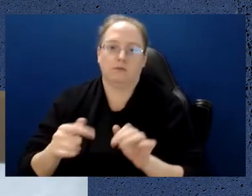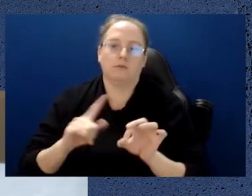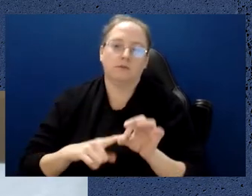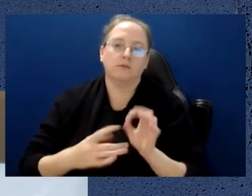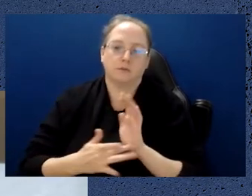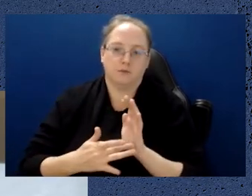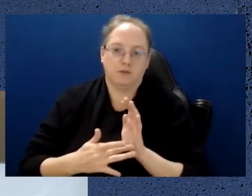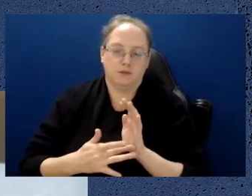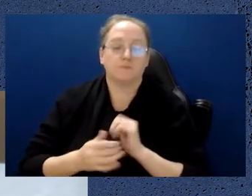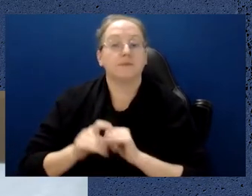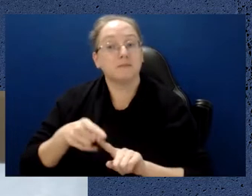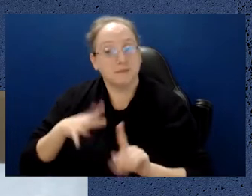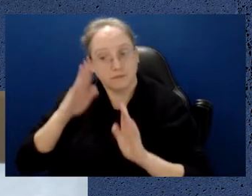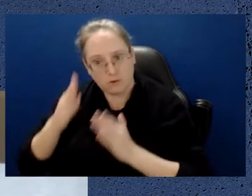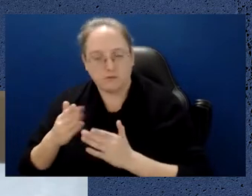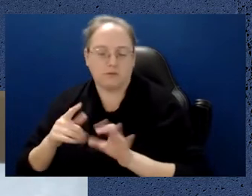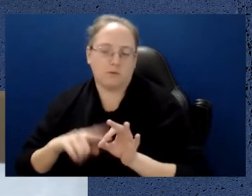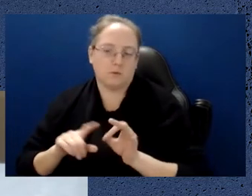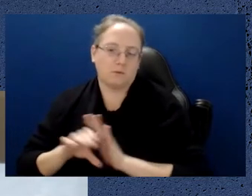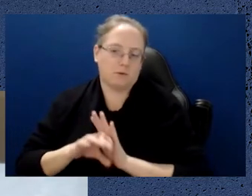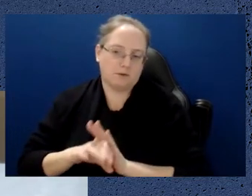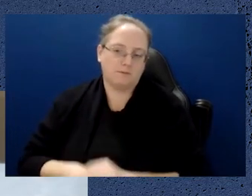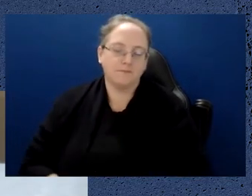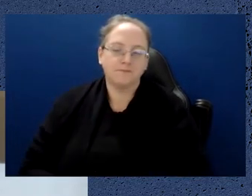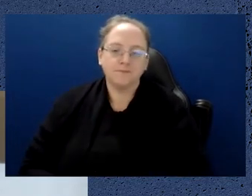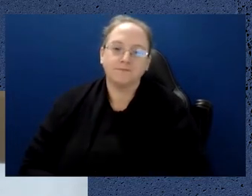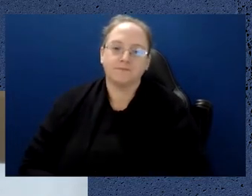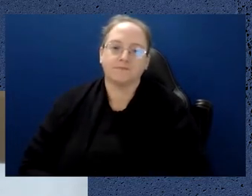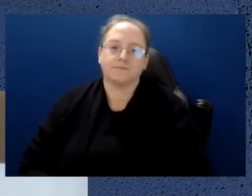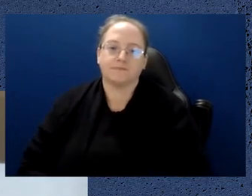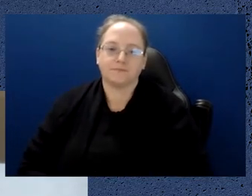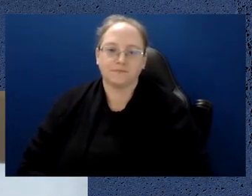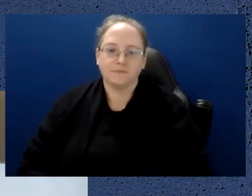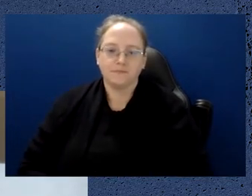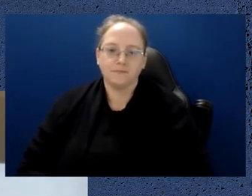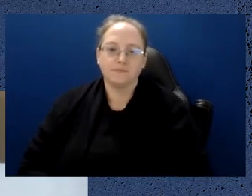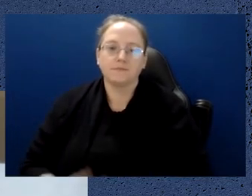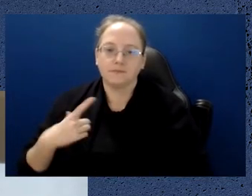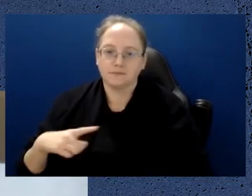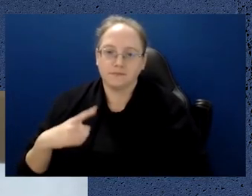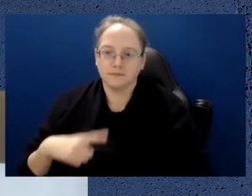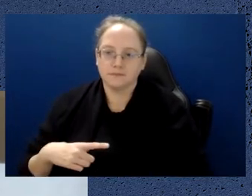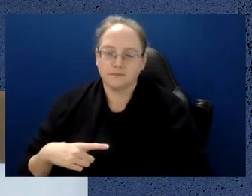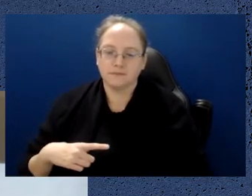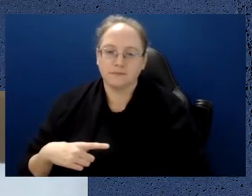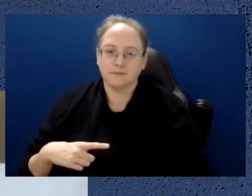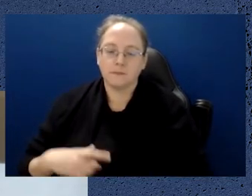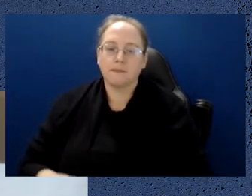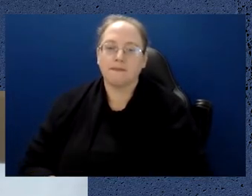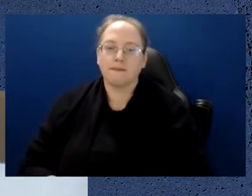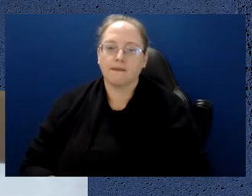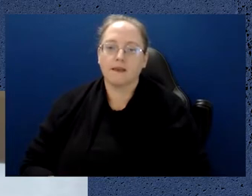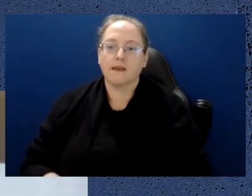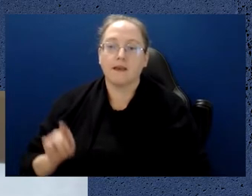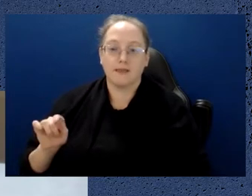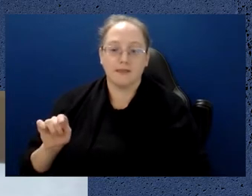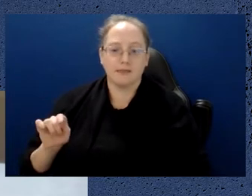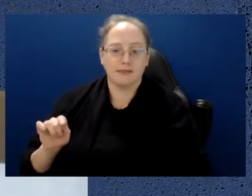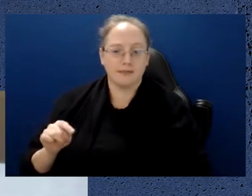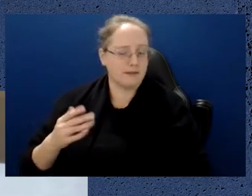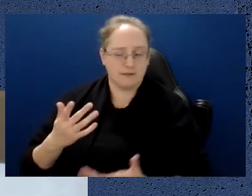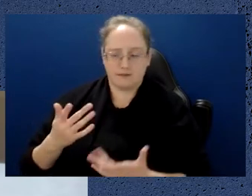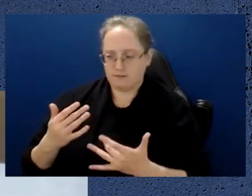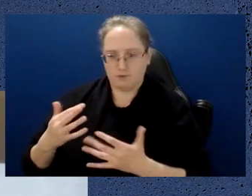technologies, specifically quantum computing in this case. As again, they emerge from research areas